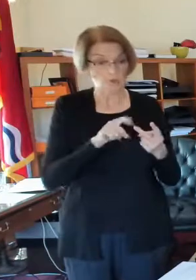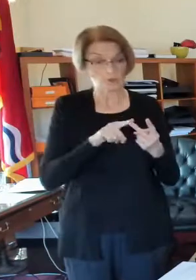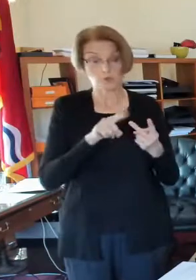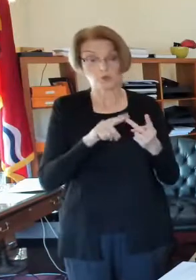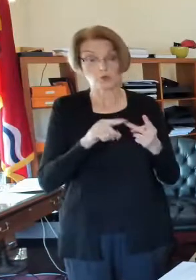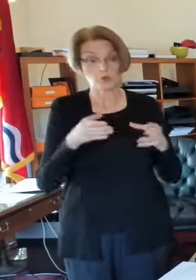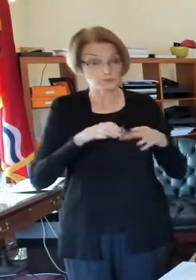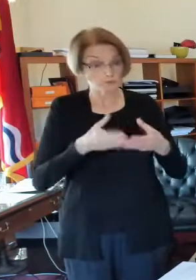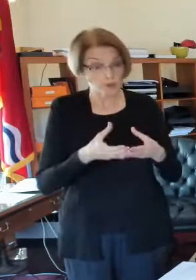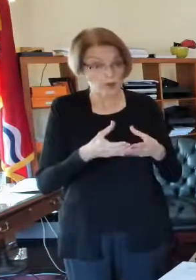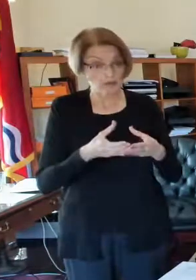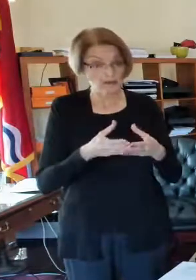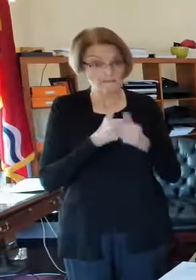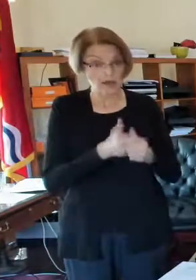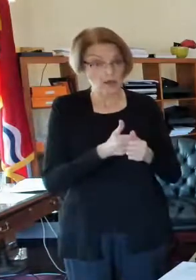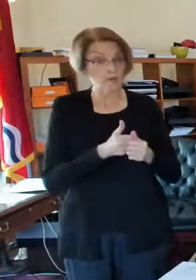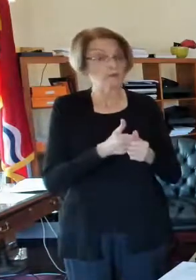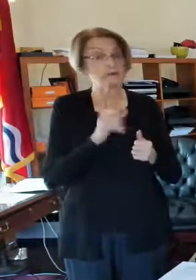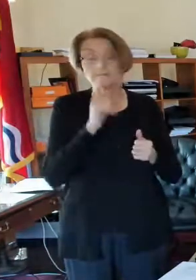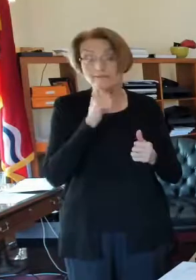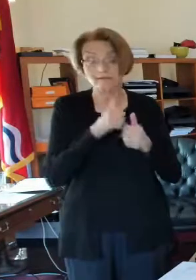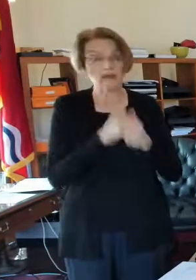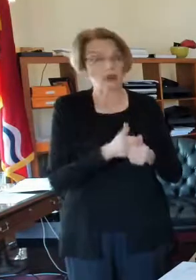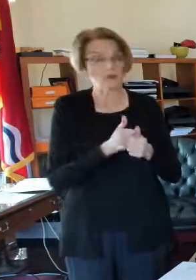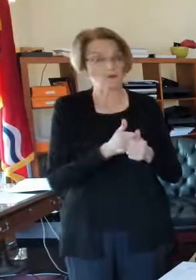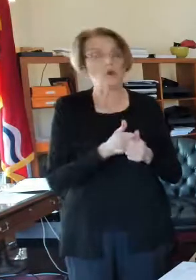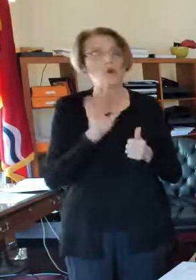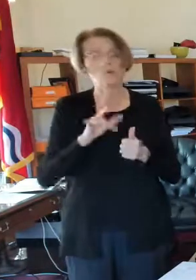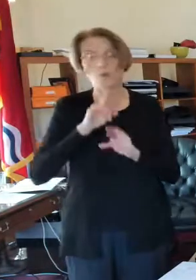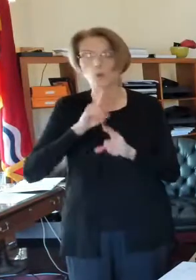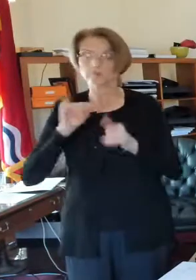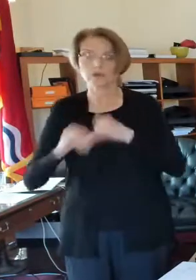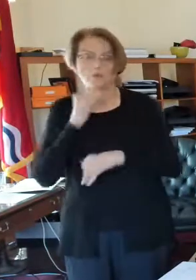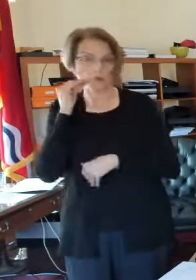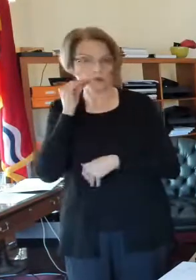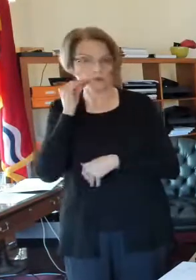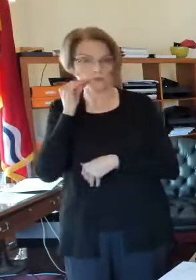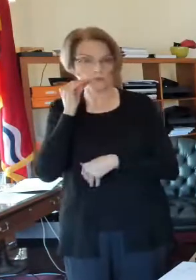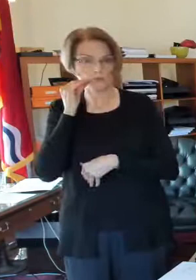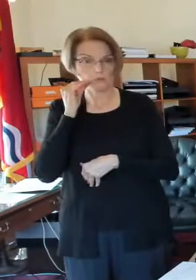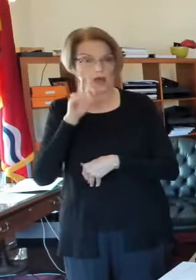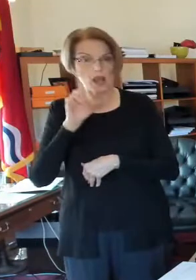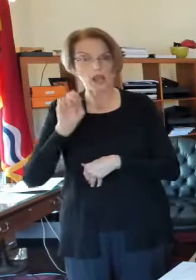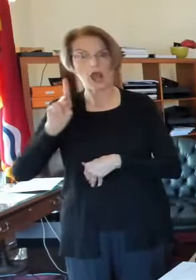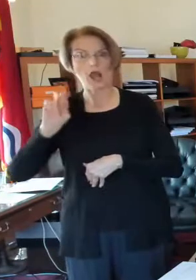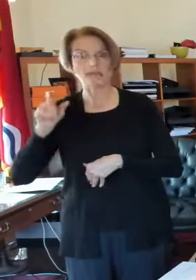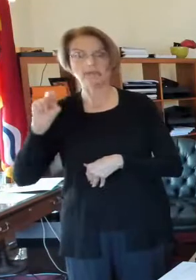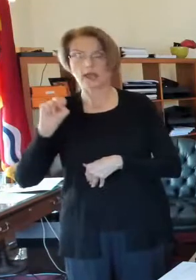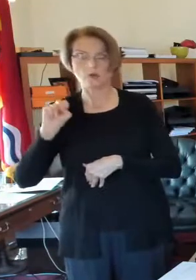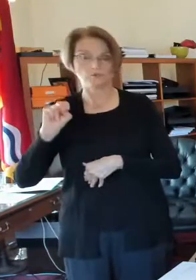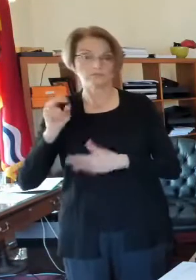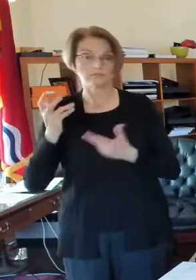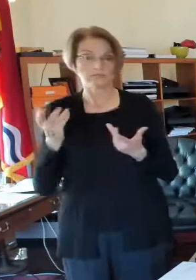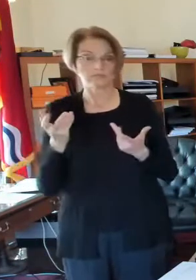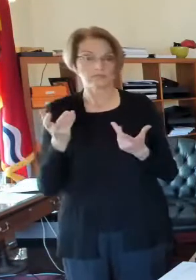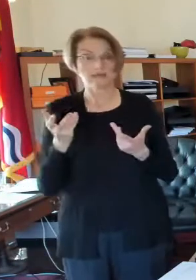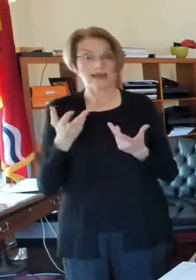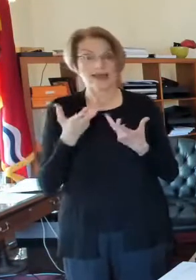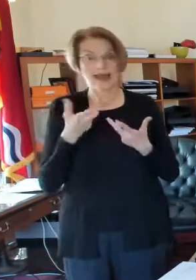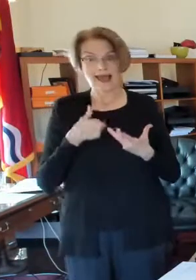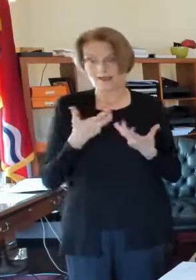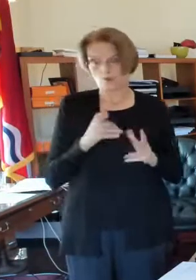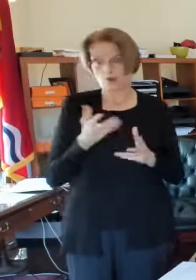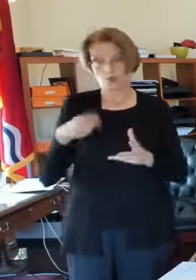lockdown. I don't want to do that. I know you don't want to do that. If we have to do that, that will put more people out of work.